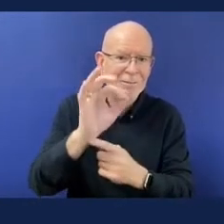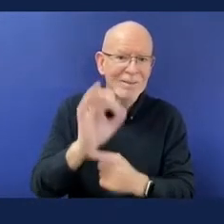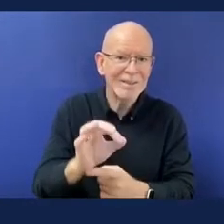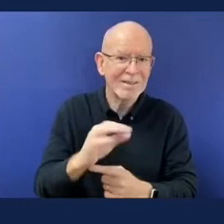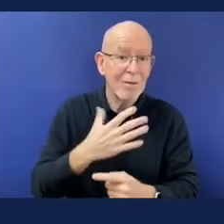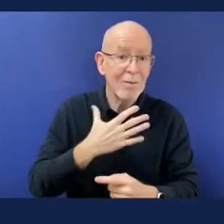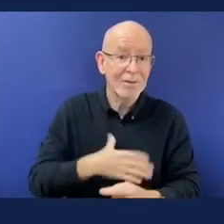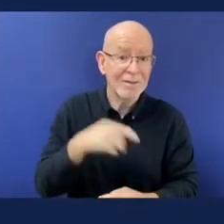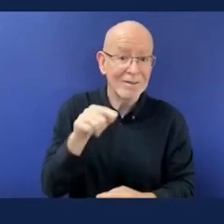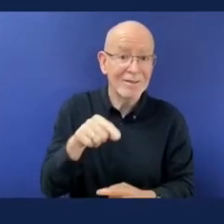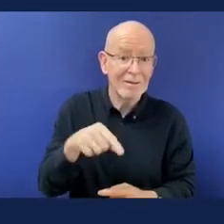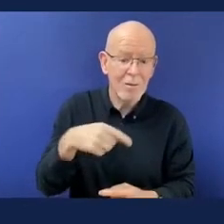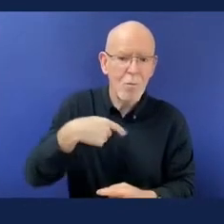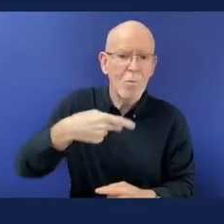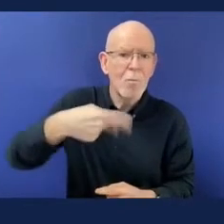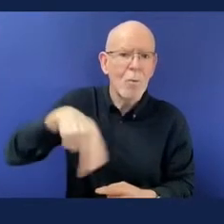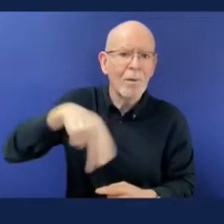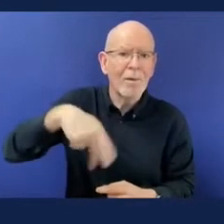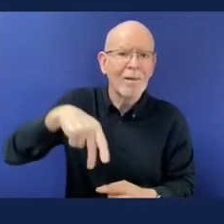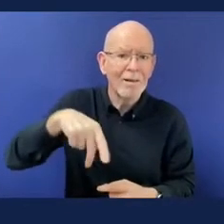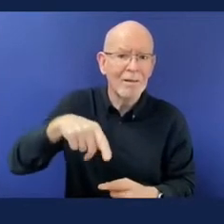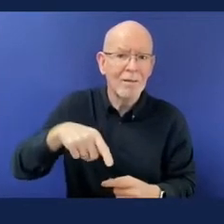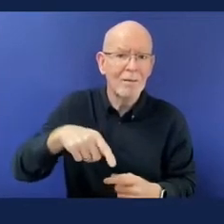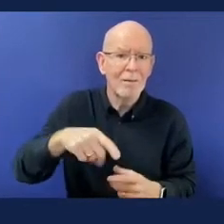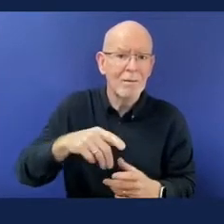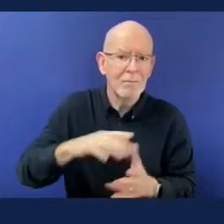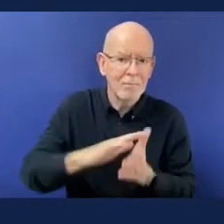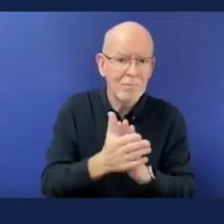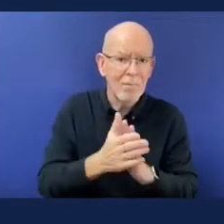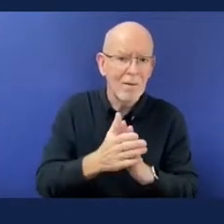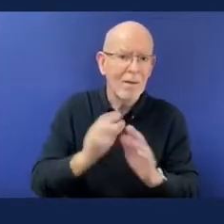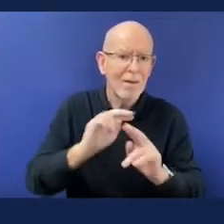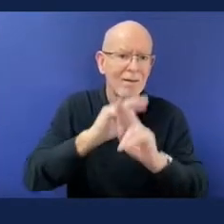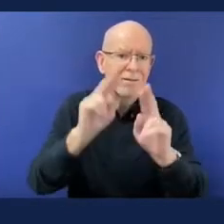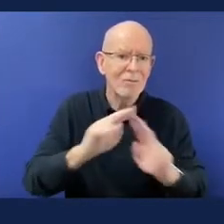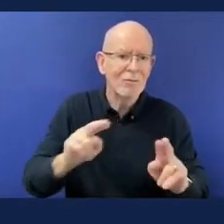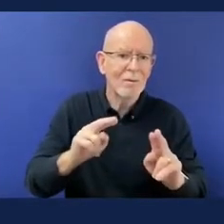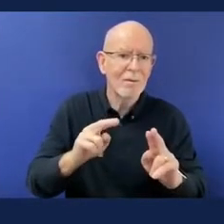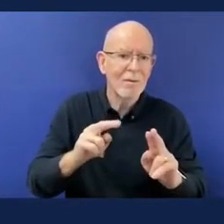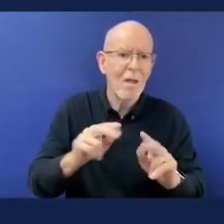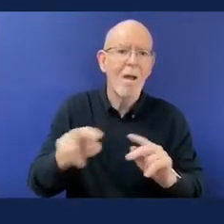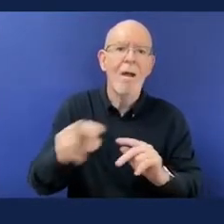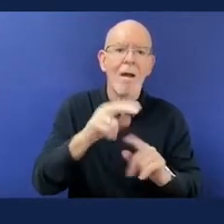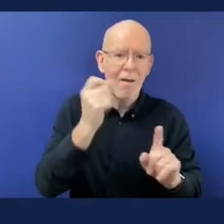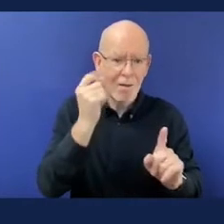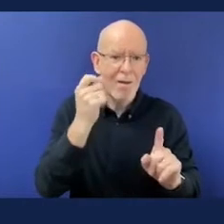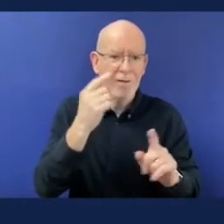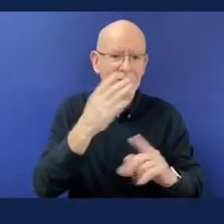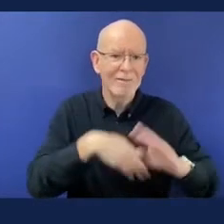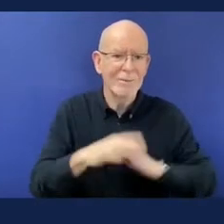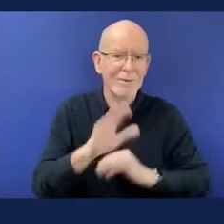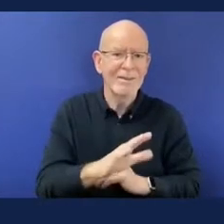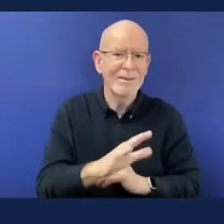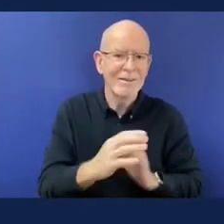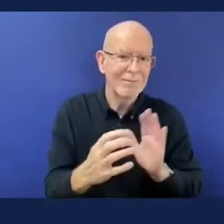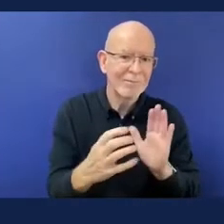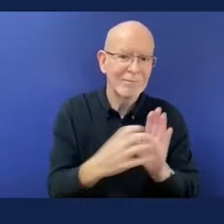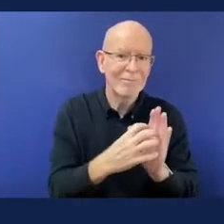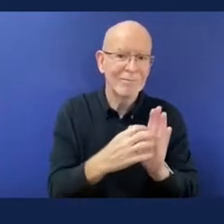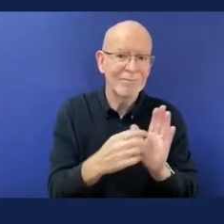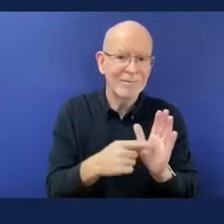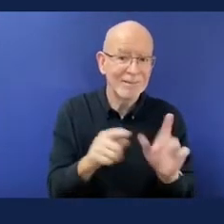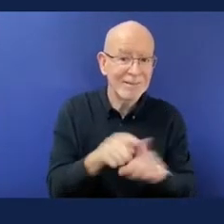years in terms of advancing disability rights. So we've brought together for the first time in history the four sport